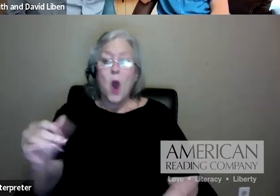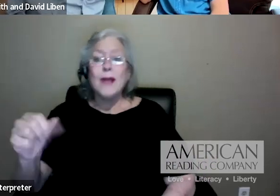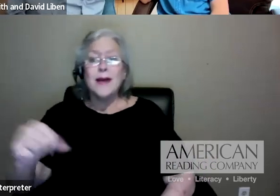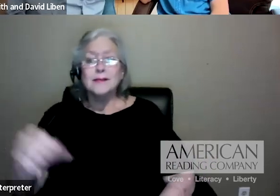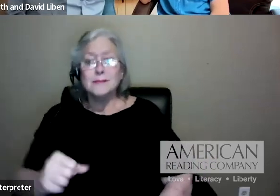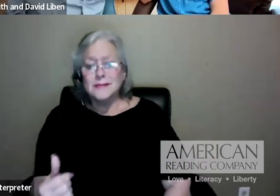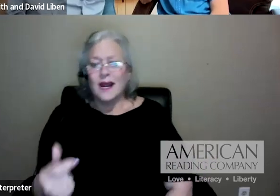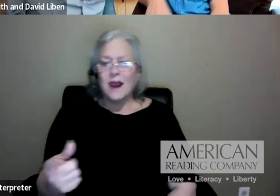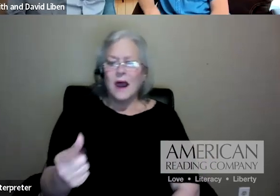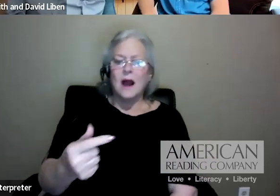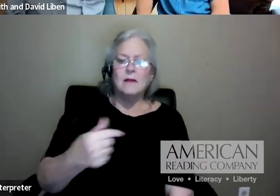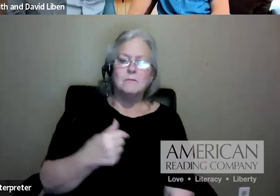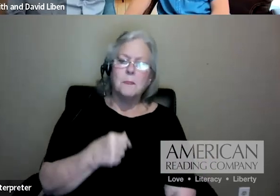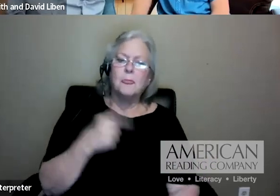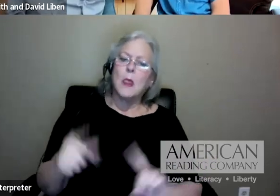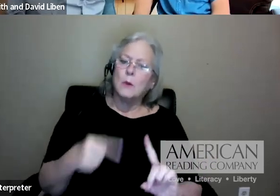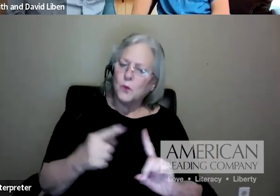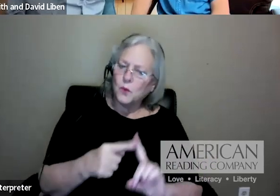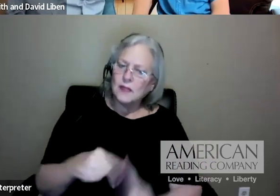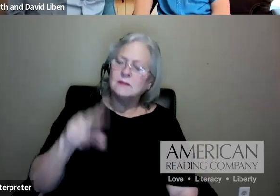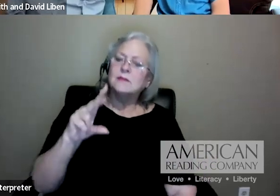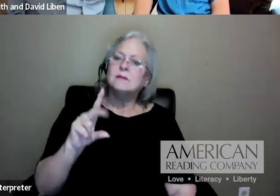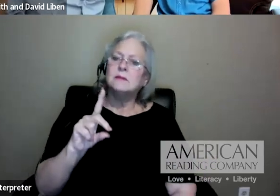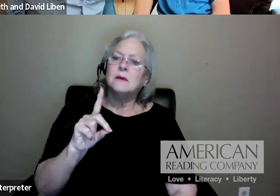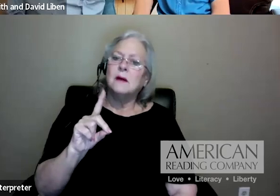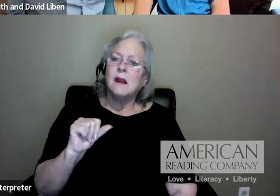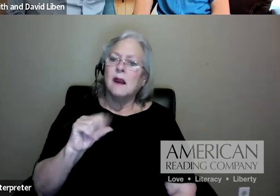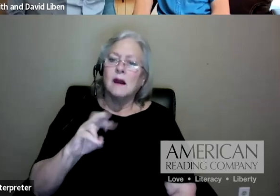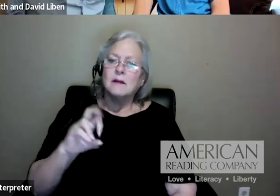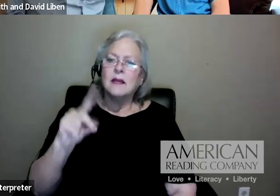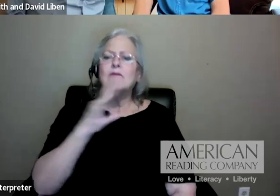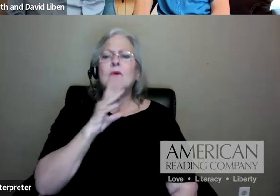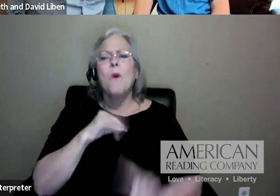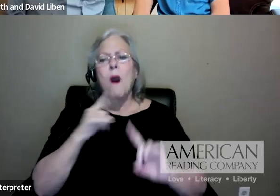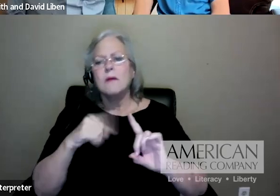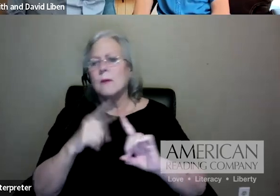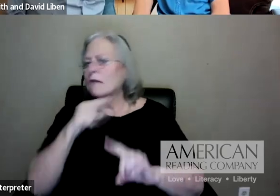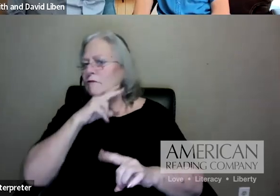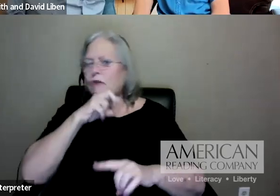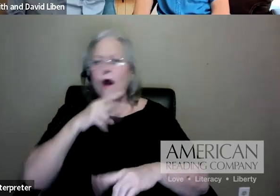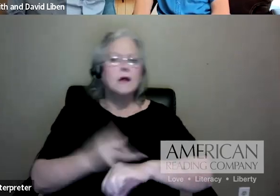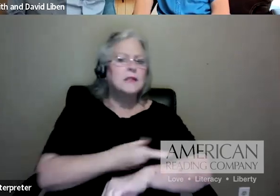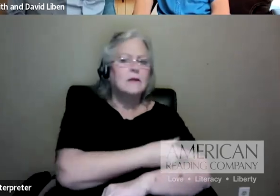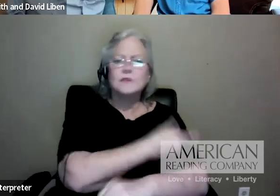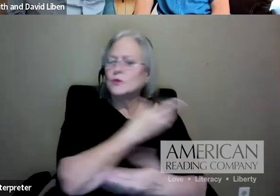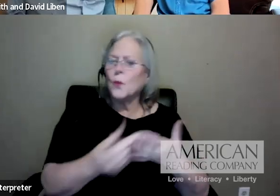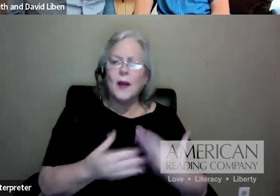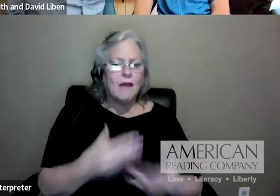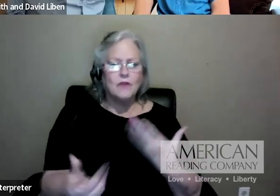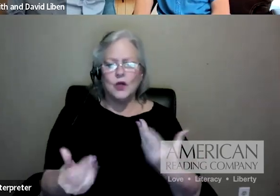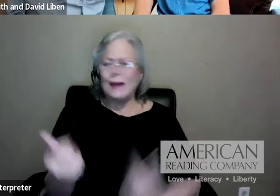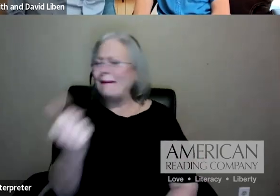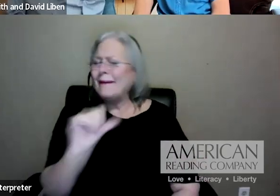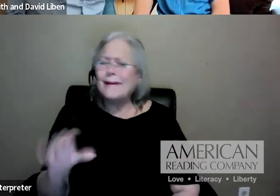underscoring it, when David talked about a topic on amphibians or anything, civil war or whatever it is, that